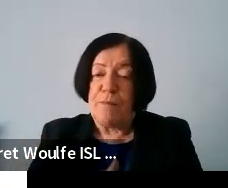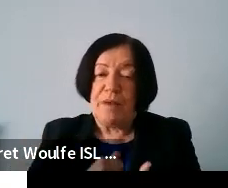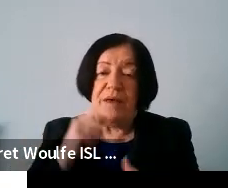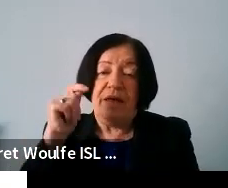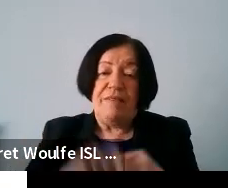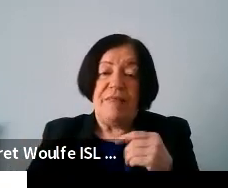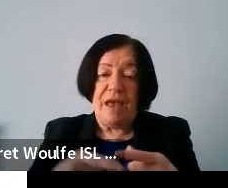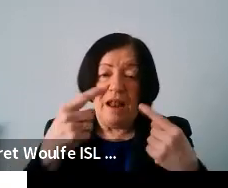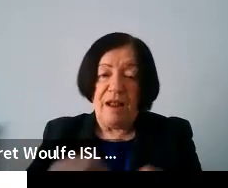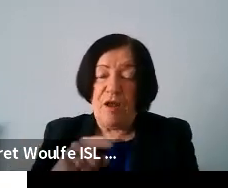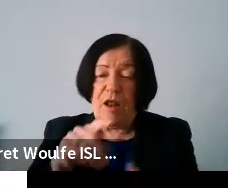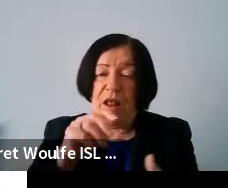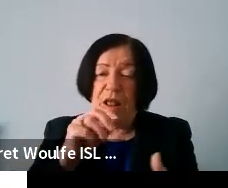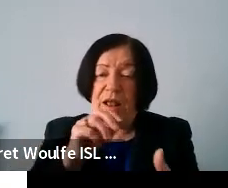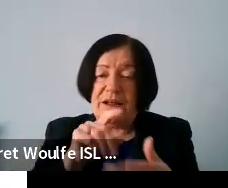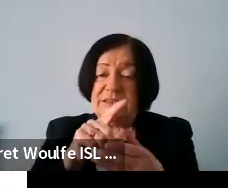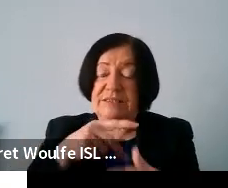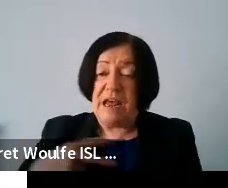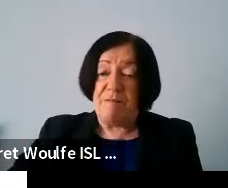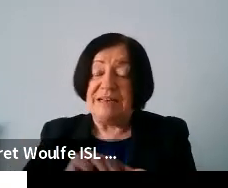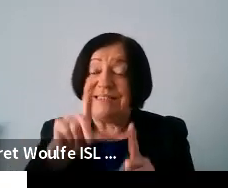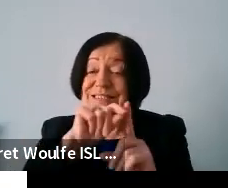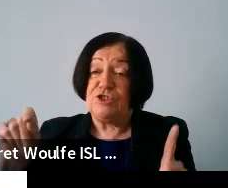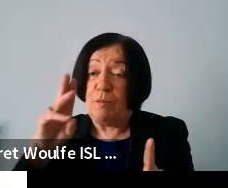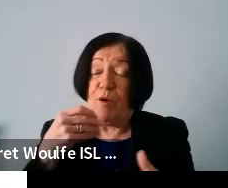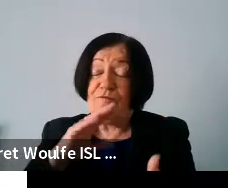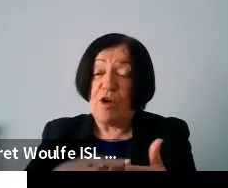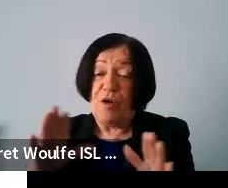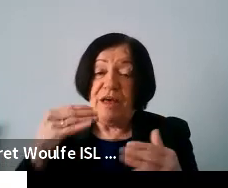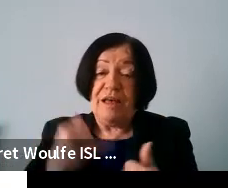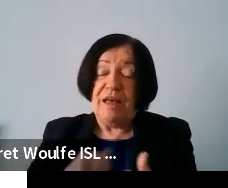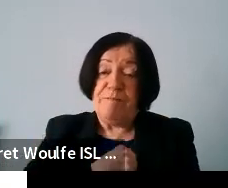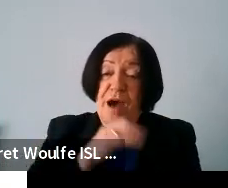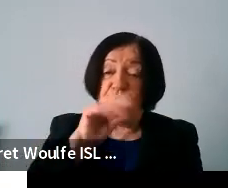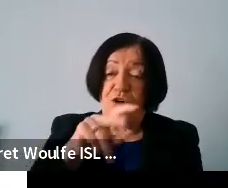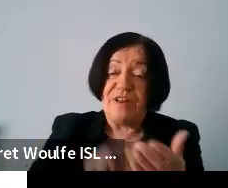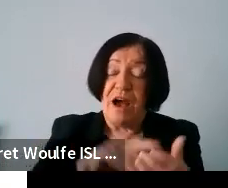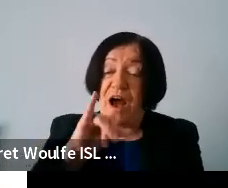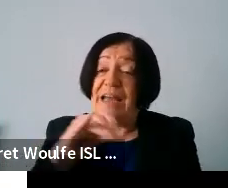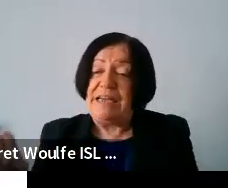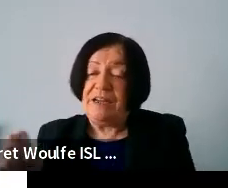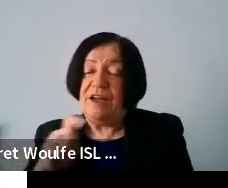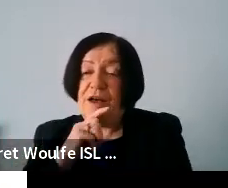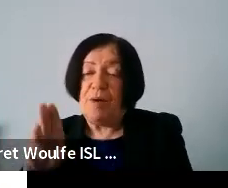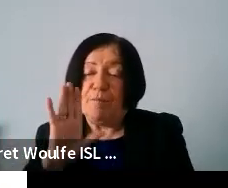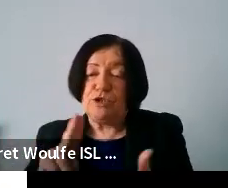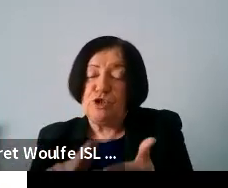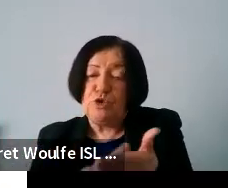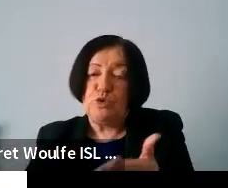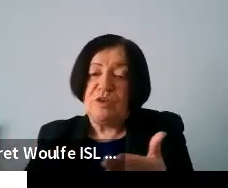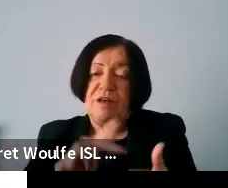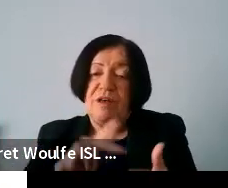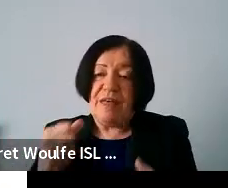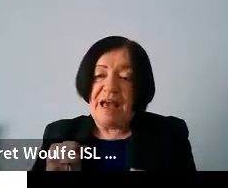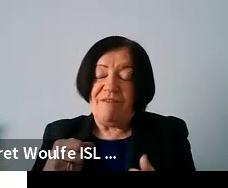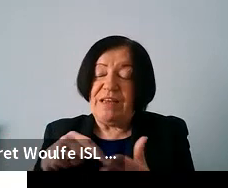has a digital post box for public services so it's like my gov id here but people must use it but they have